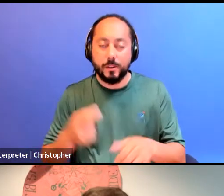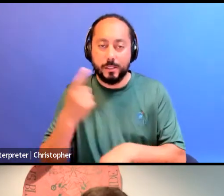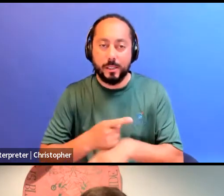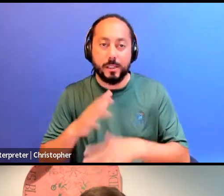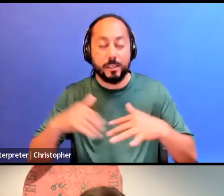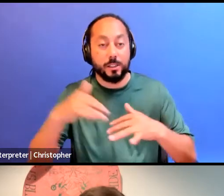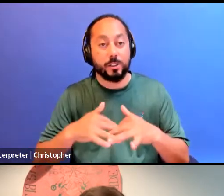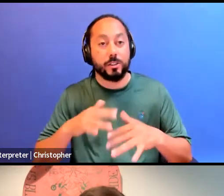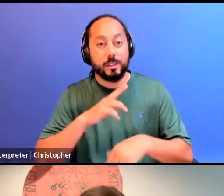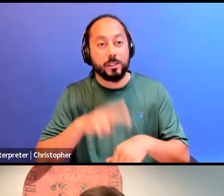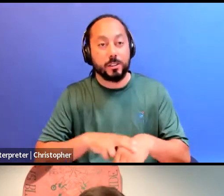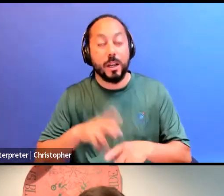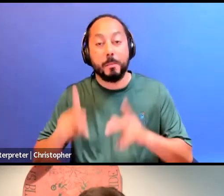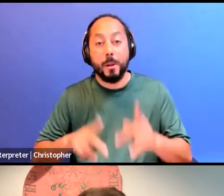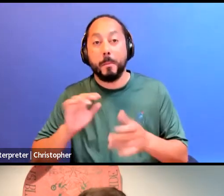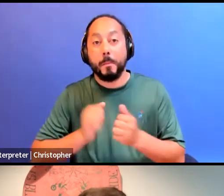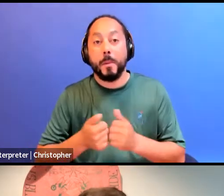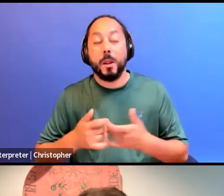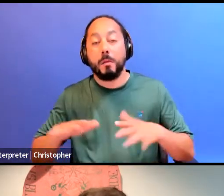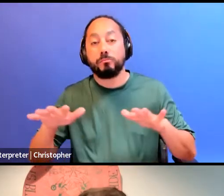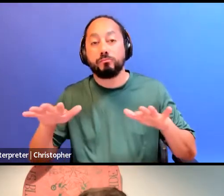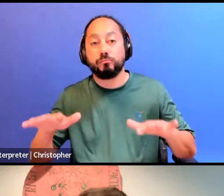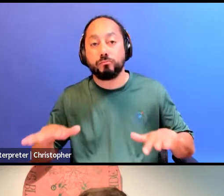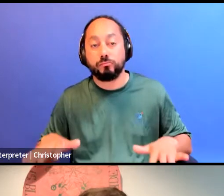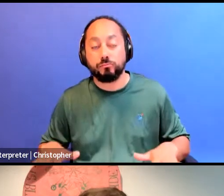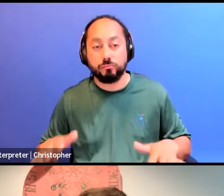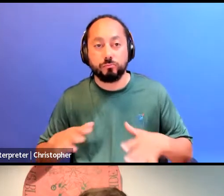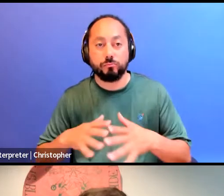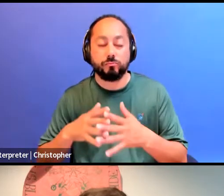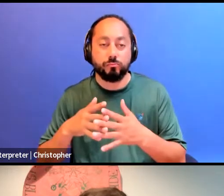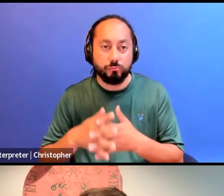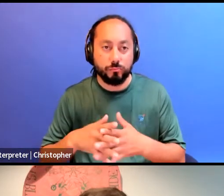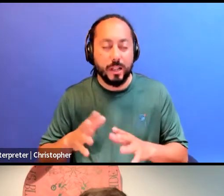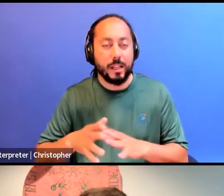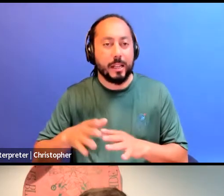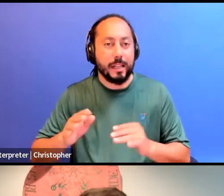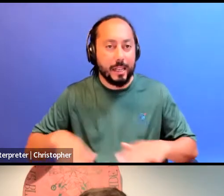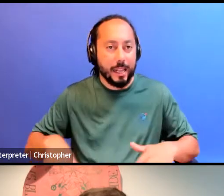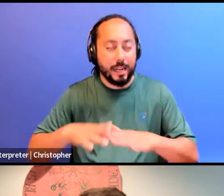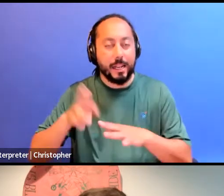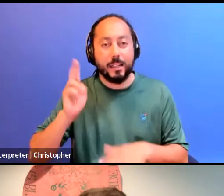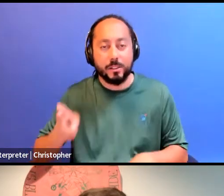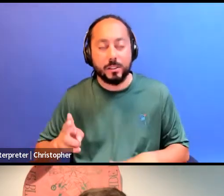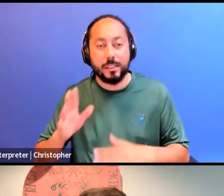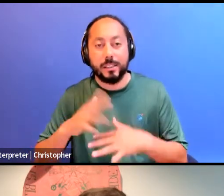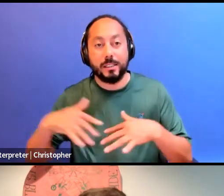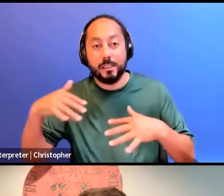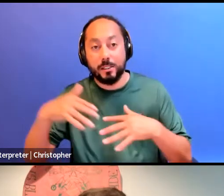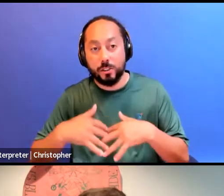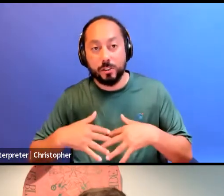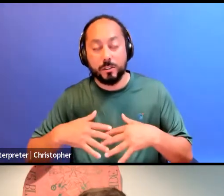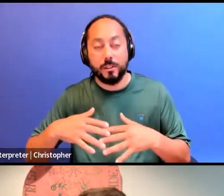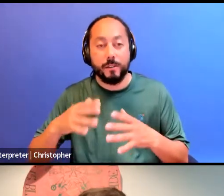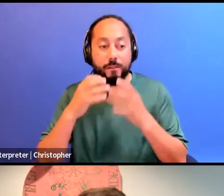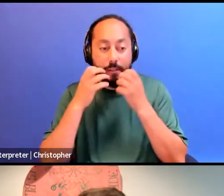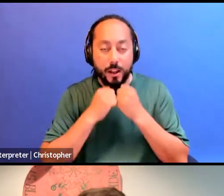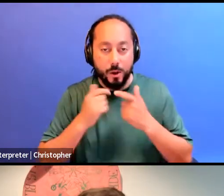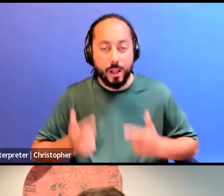with them and the lands and histories and indigenous thought and values that are alive and strong today.